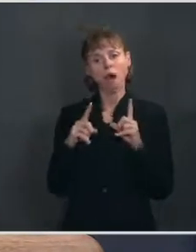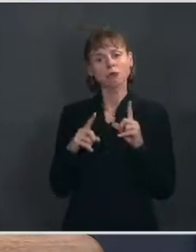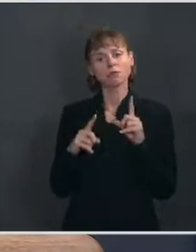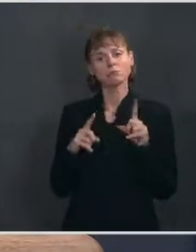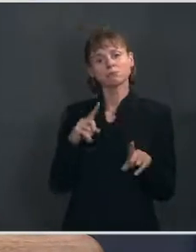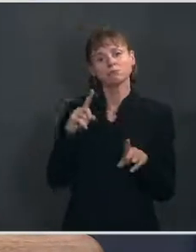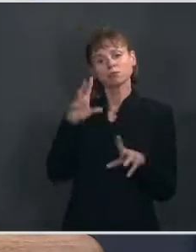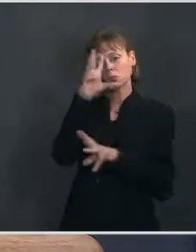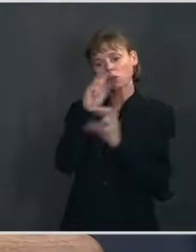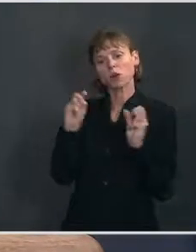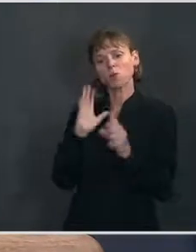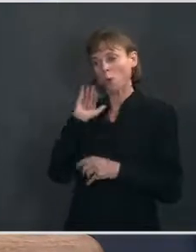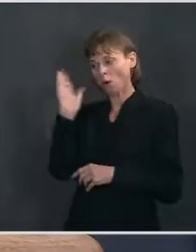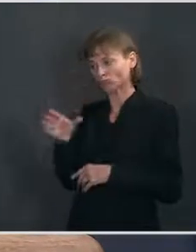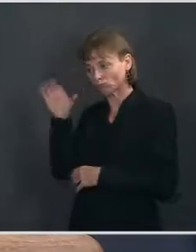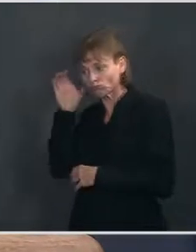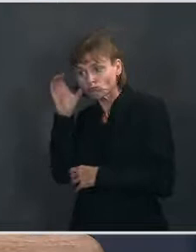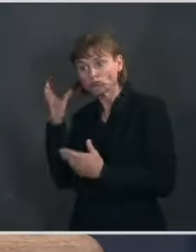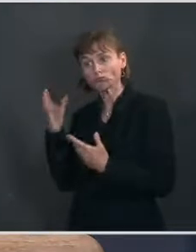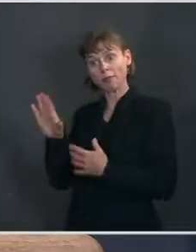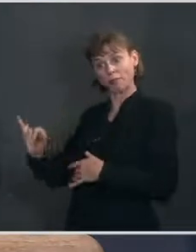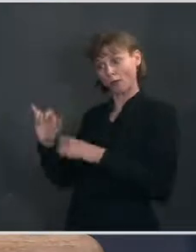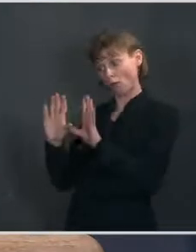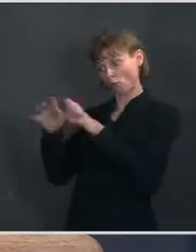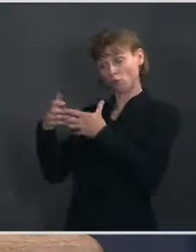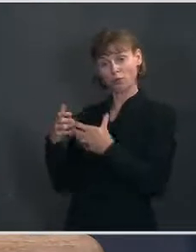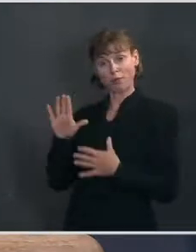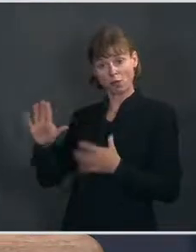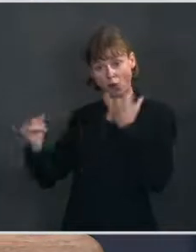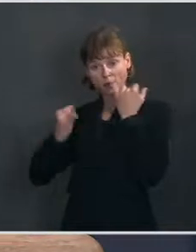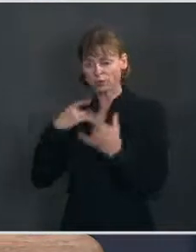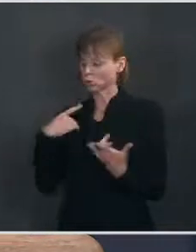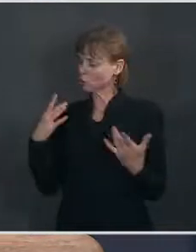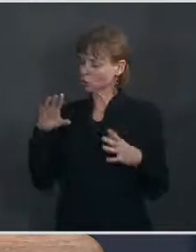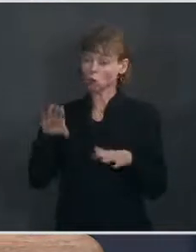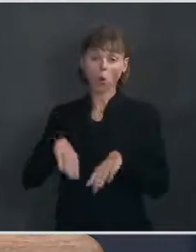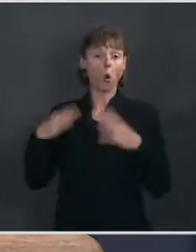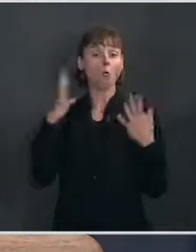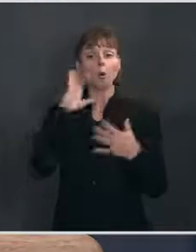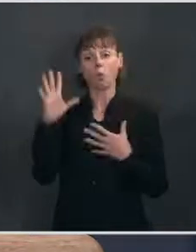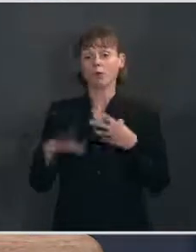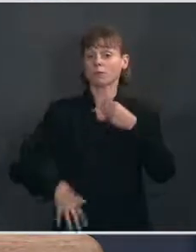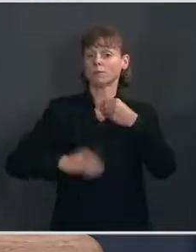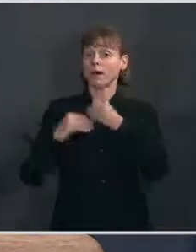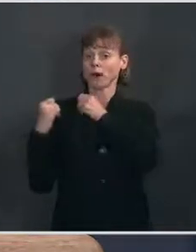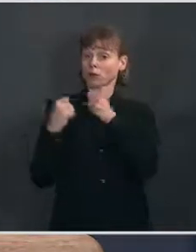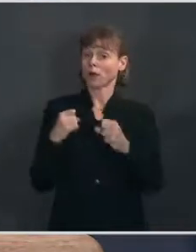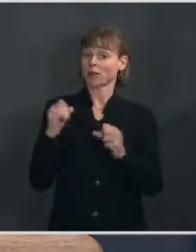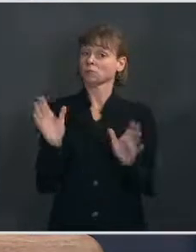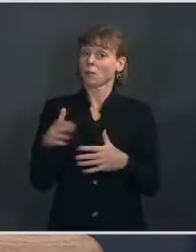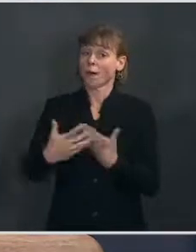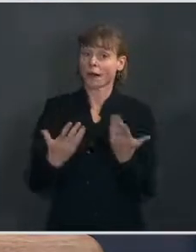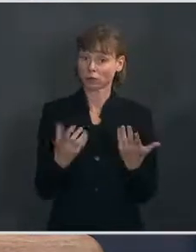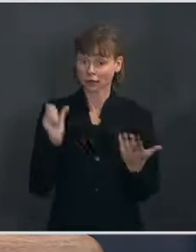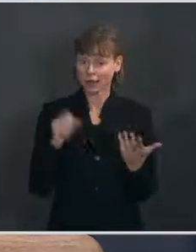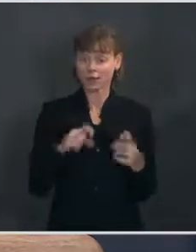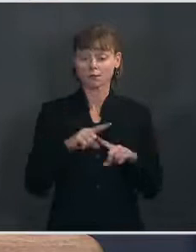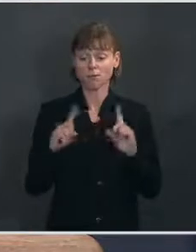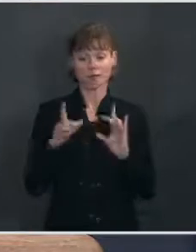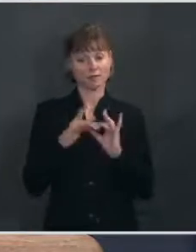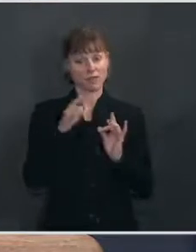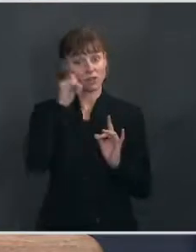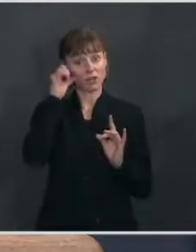concerns, on their ideas. He's always open to making this package stronger. And he also, as was noted in our statement last night,